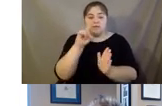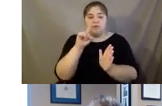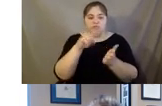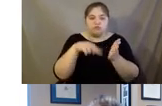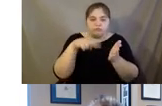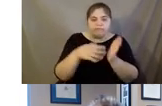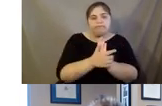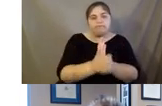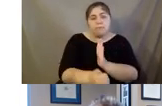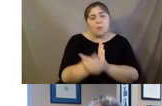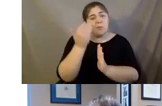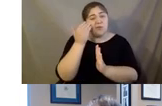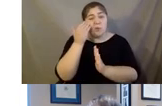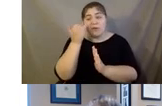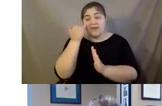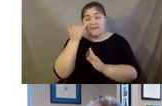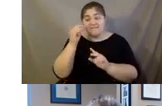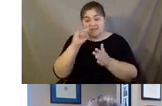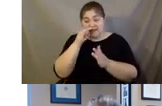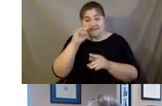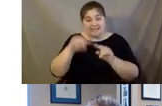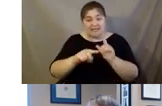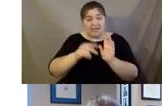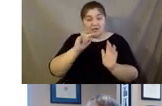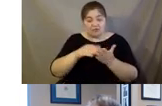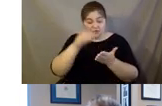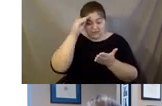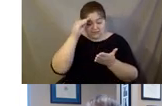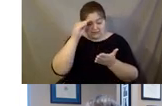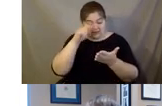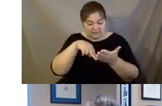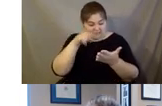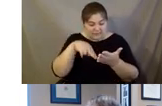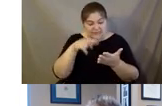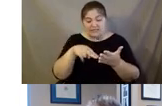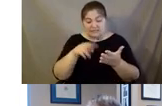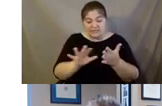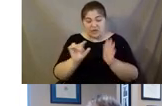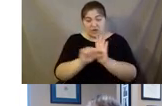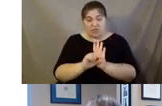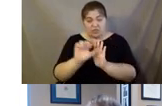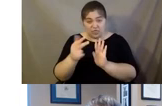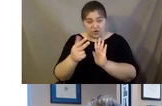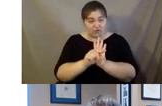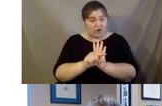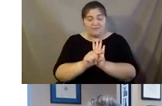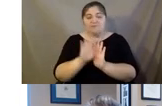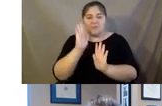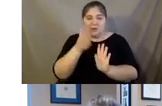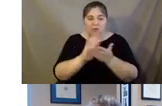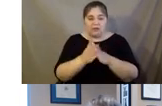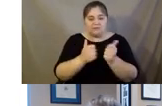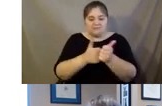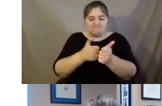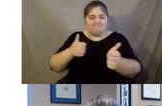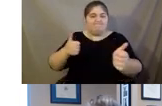Because we know if kids can't read by grade three, they're very likely to get left behind in school for from